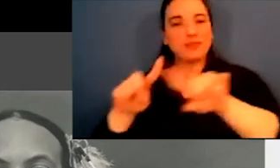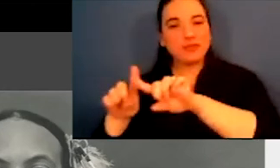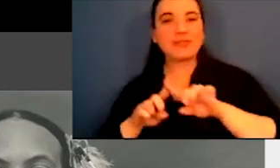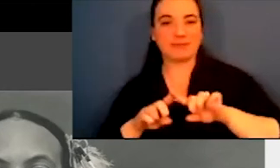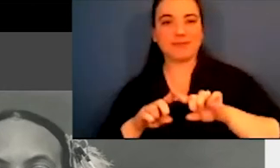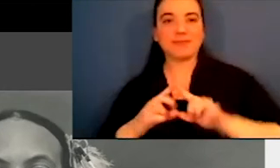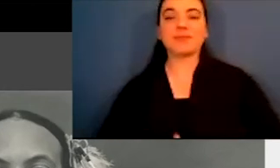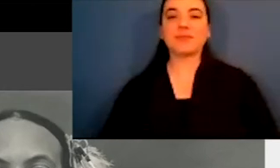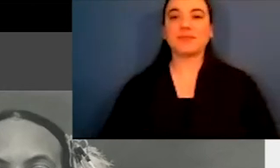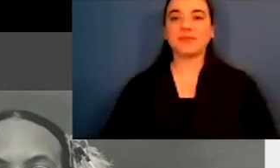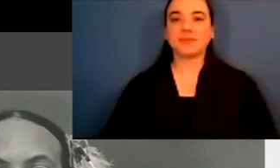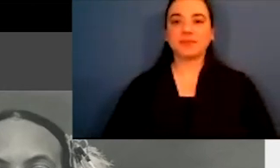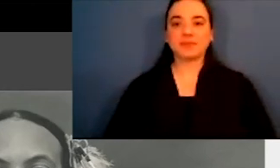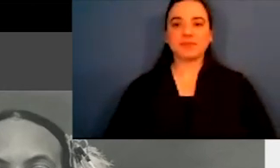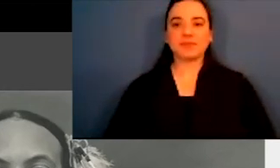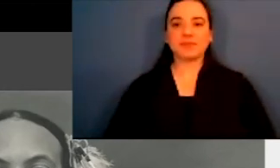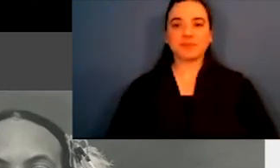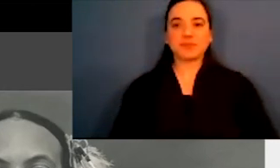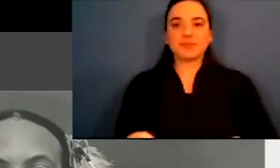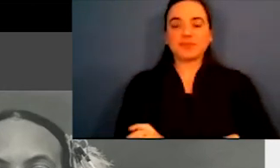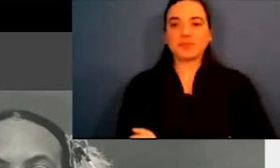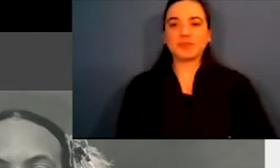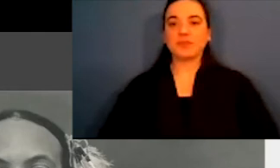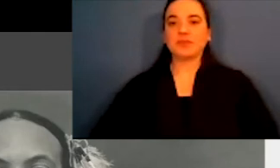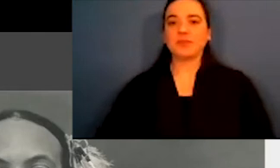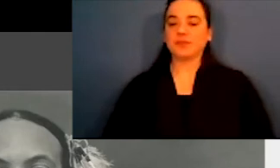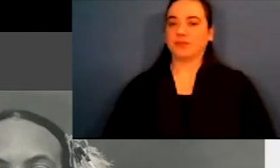continent who each hold their respective name identification.